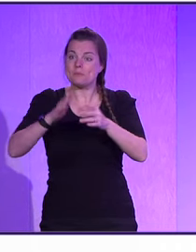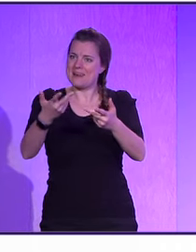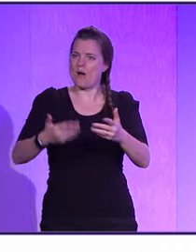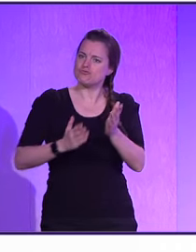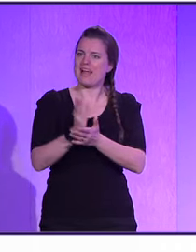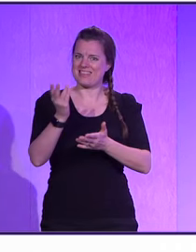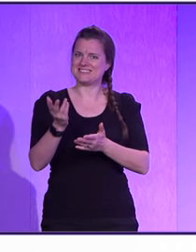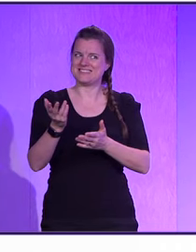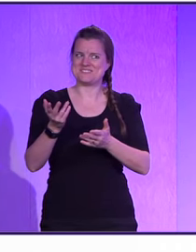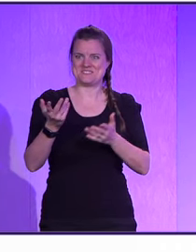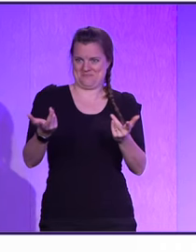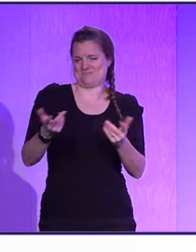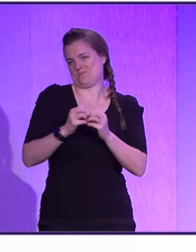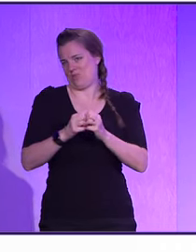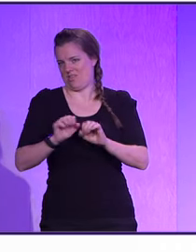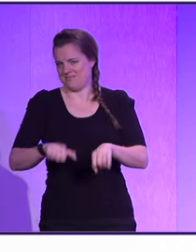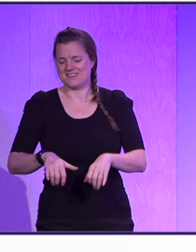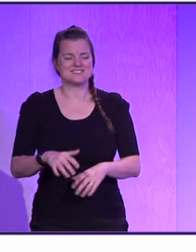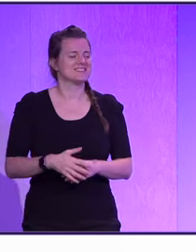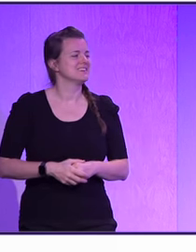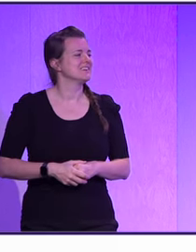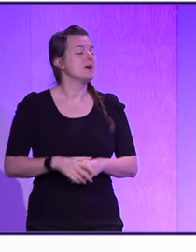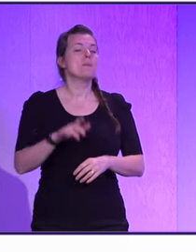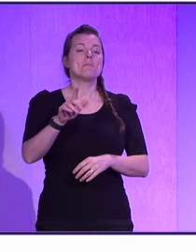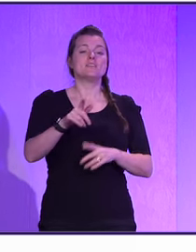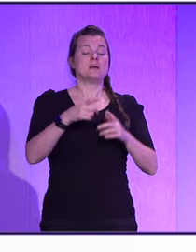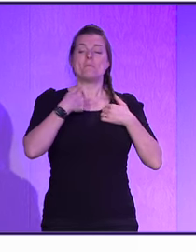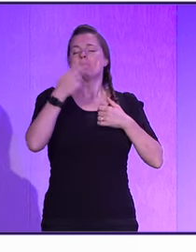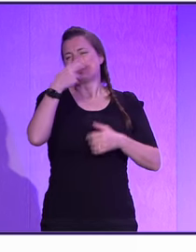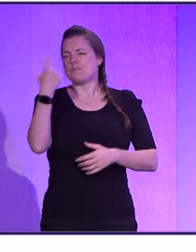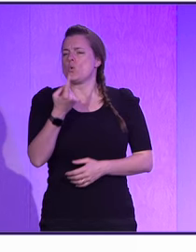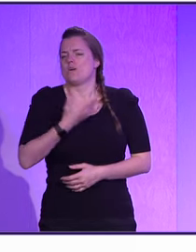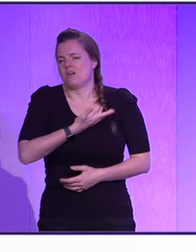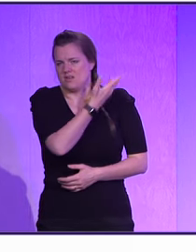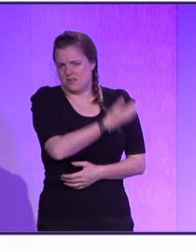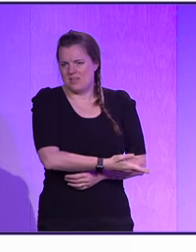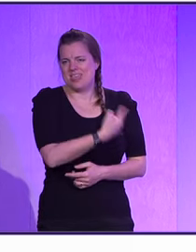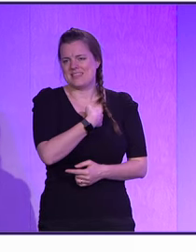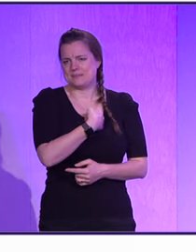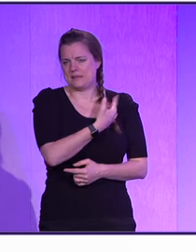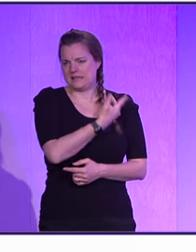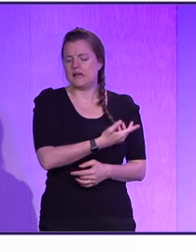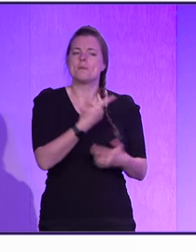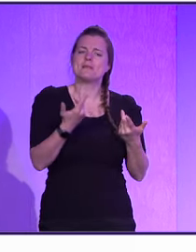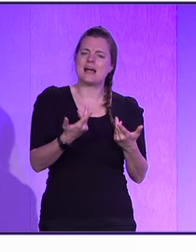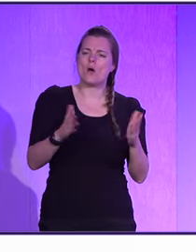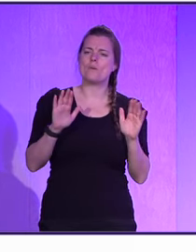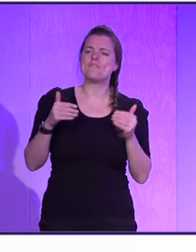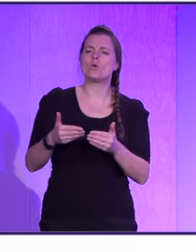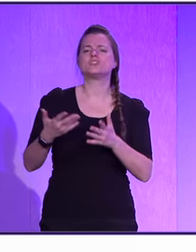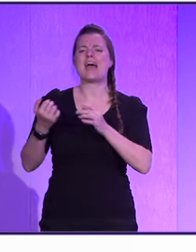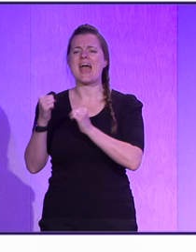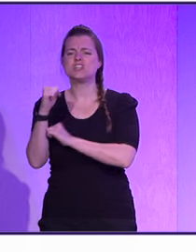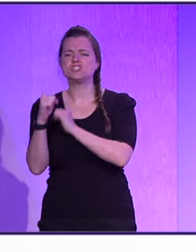side. Who am I? I'm Patrick. I'm passionate about DevOps and DevSecOps. I'm now focusing